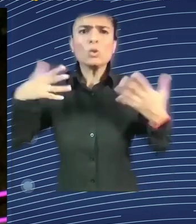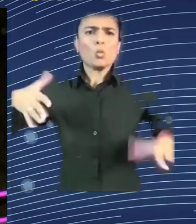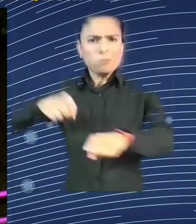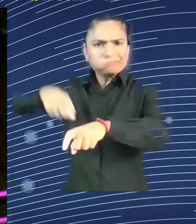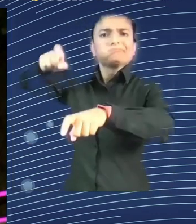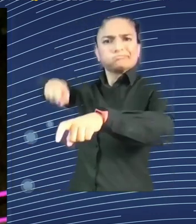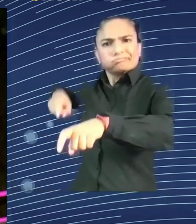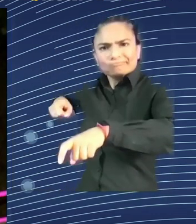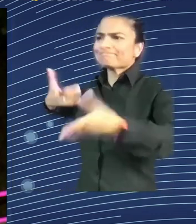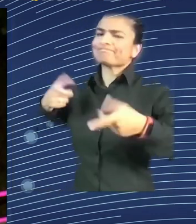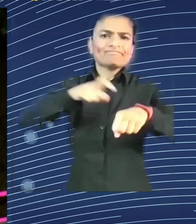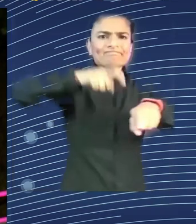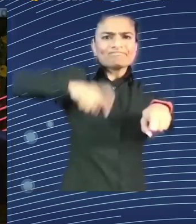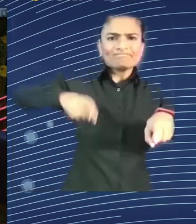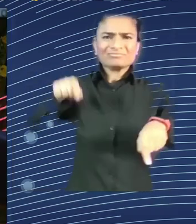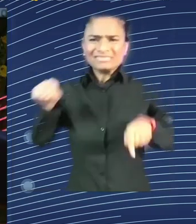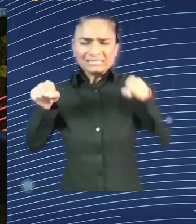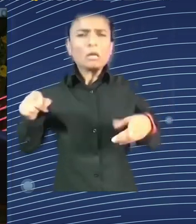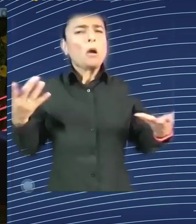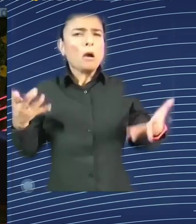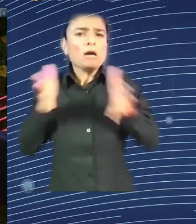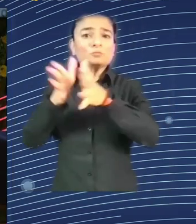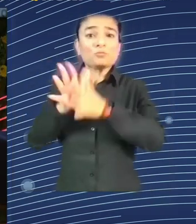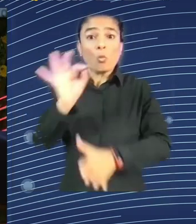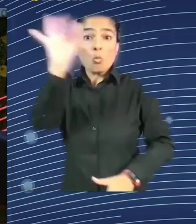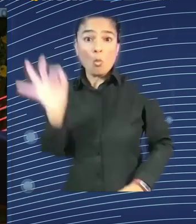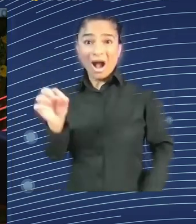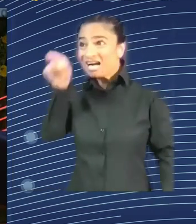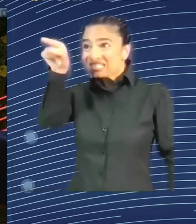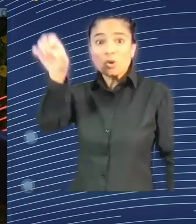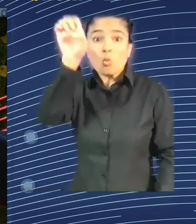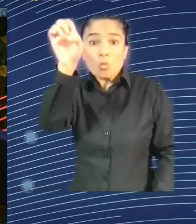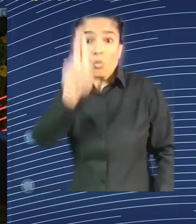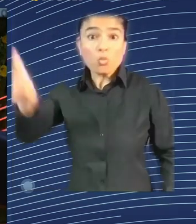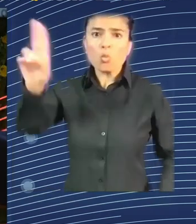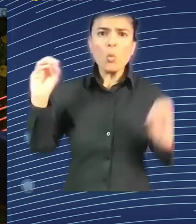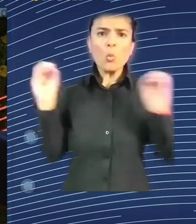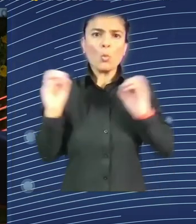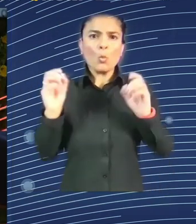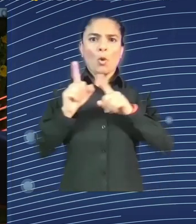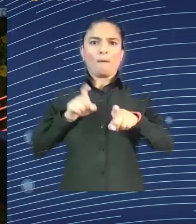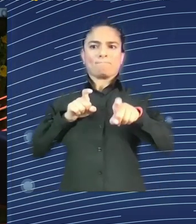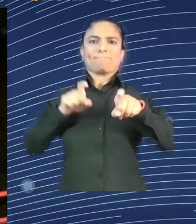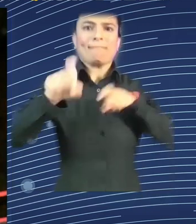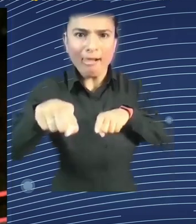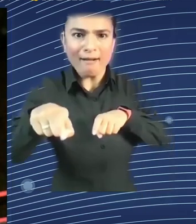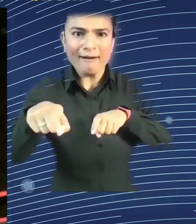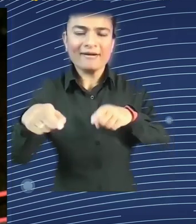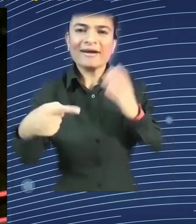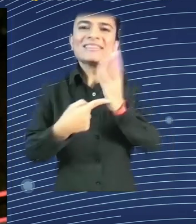technologies. So it's the structure around innovation that we need to improve, not Because when we are regulating,